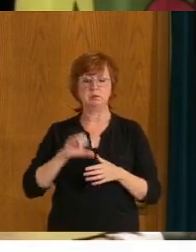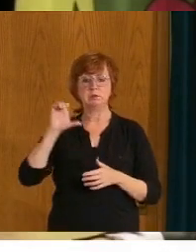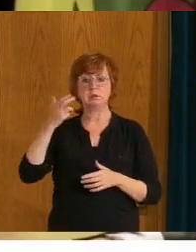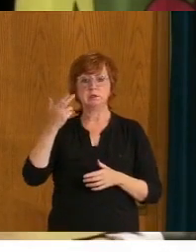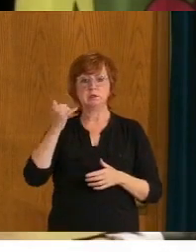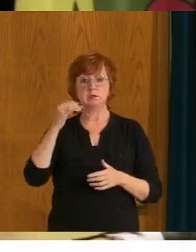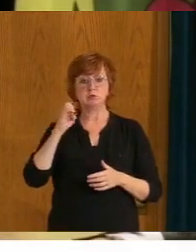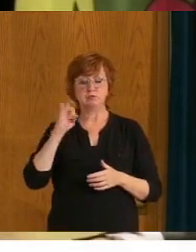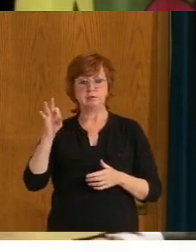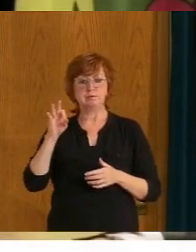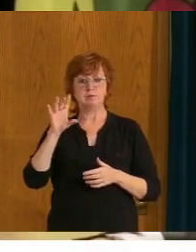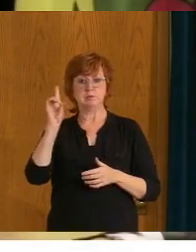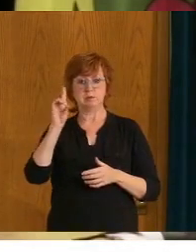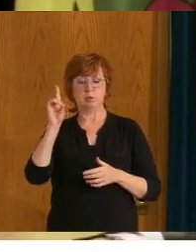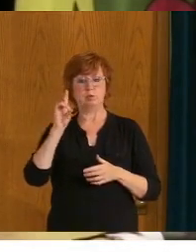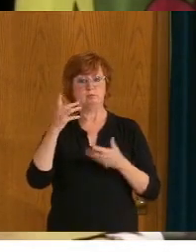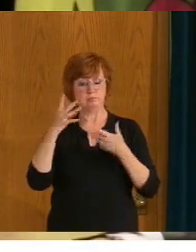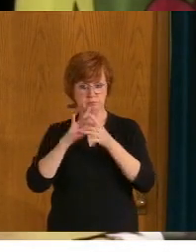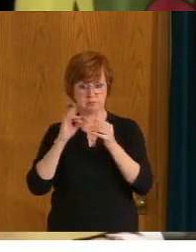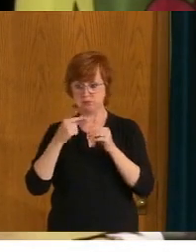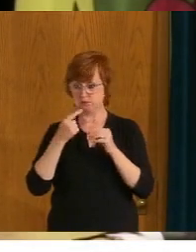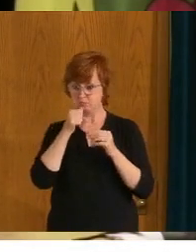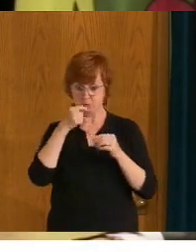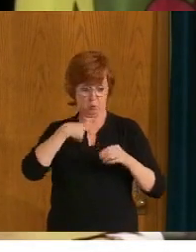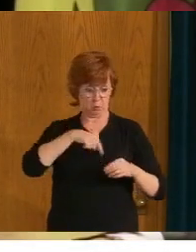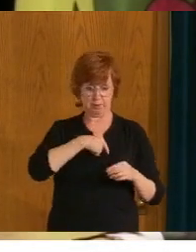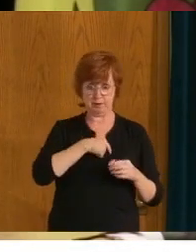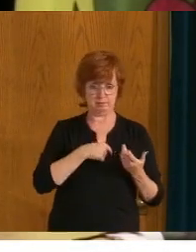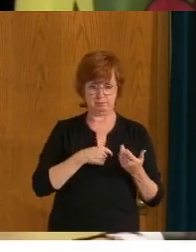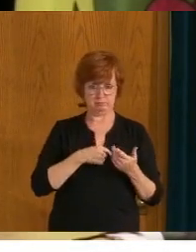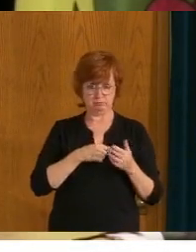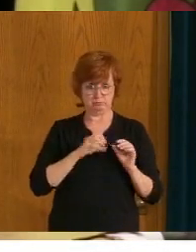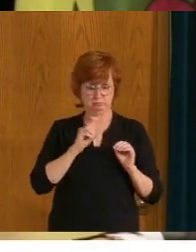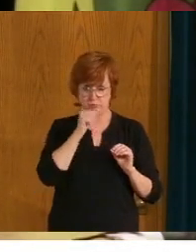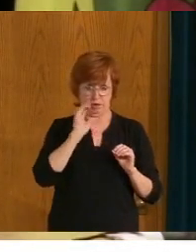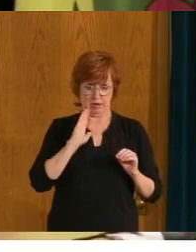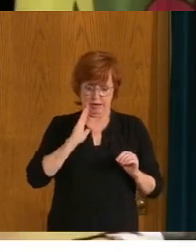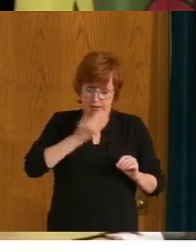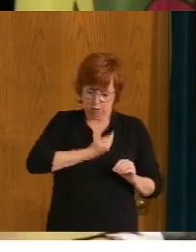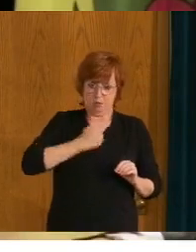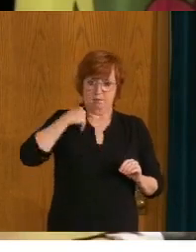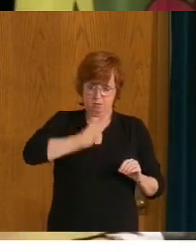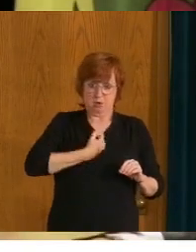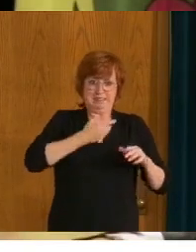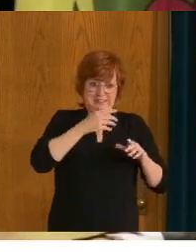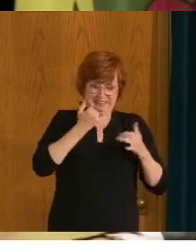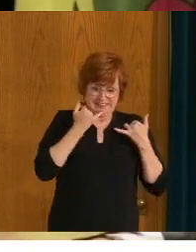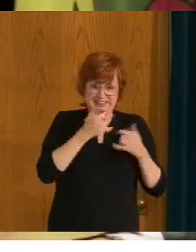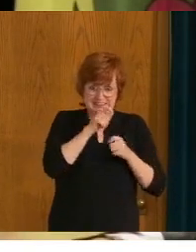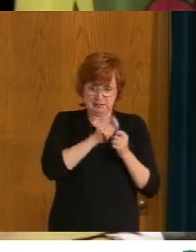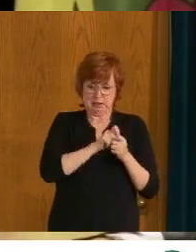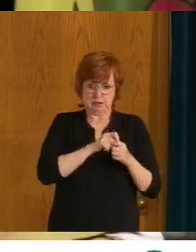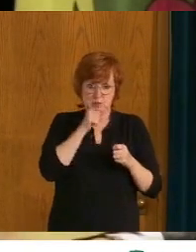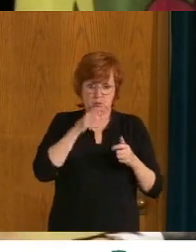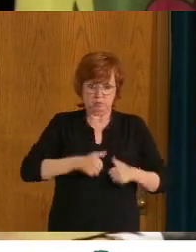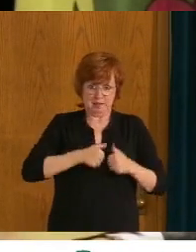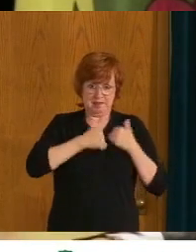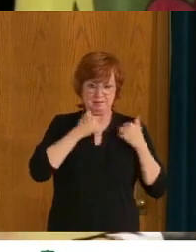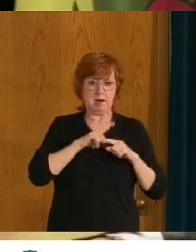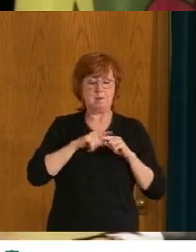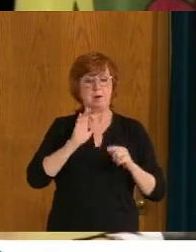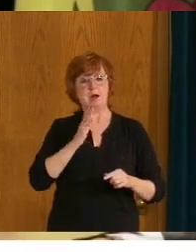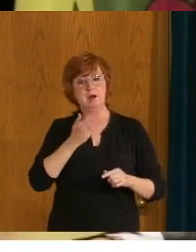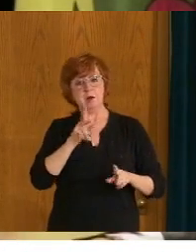generation as individuals. Um, but what we do have the opportunity, uh, as, people of, of today, people of, of today's generation is to